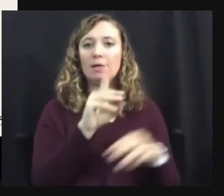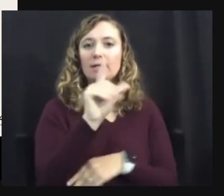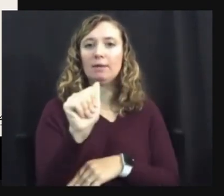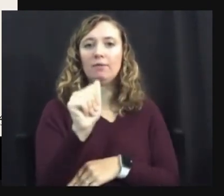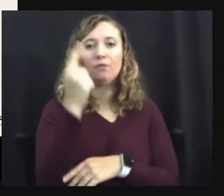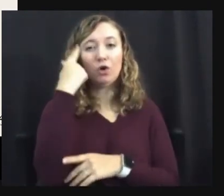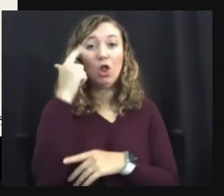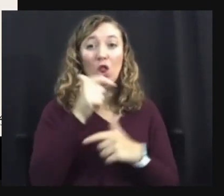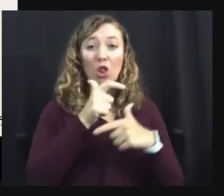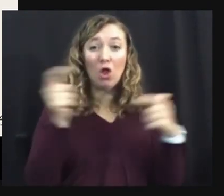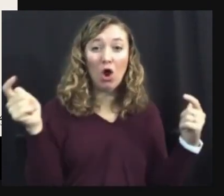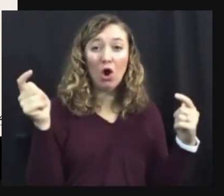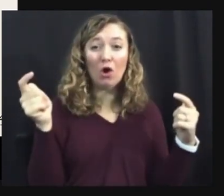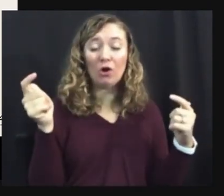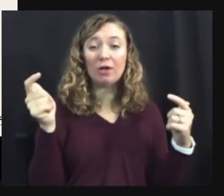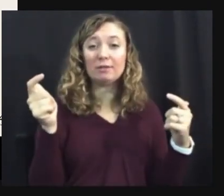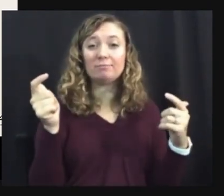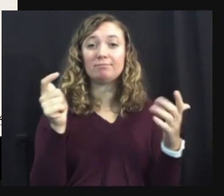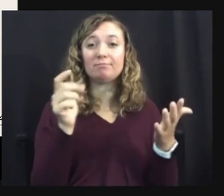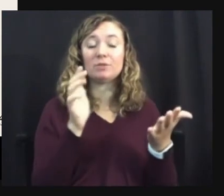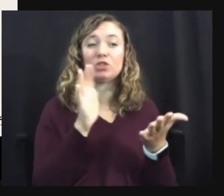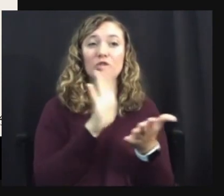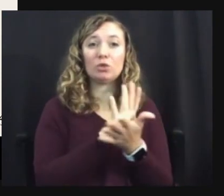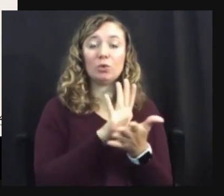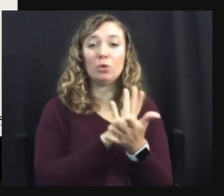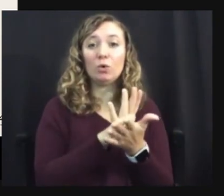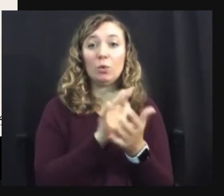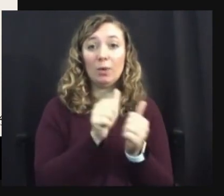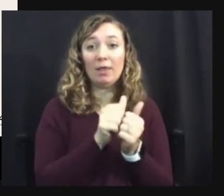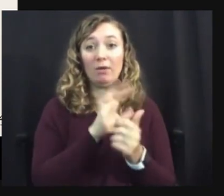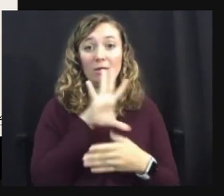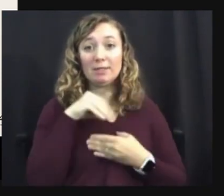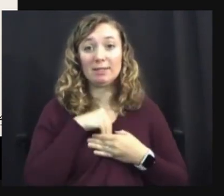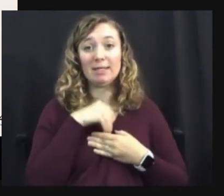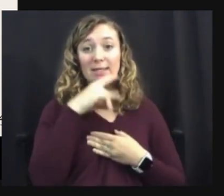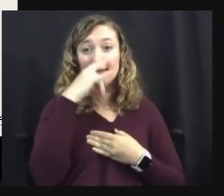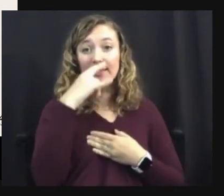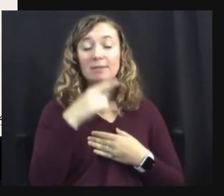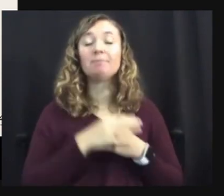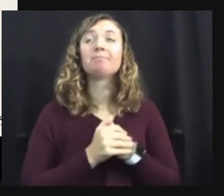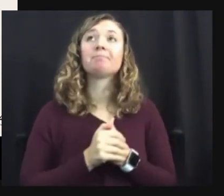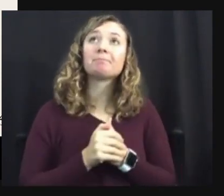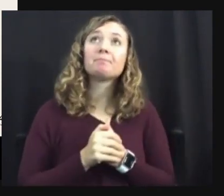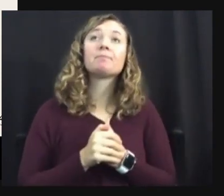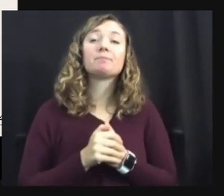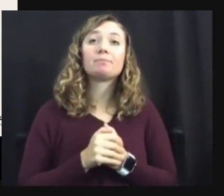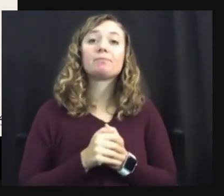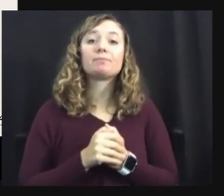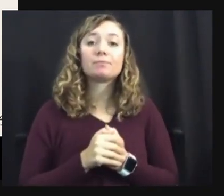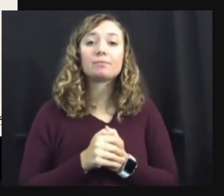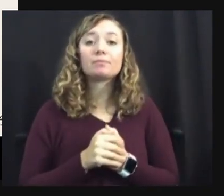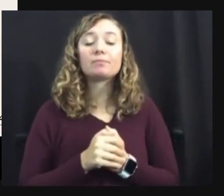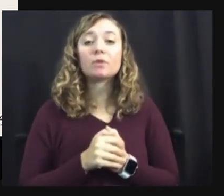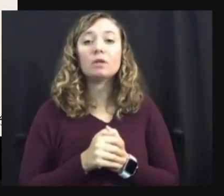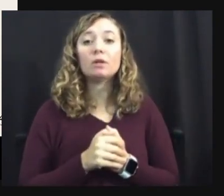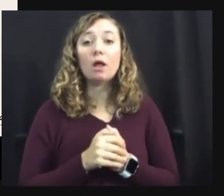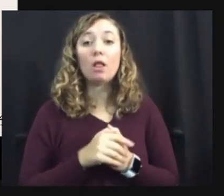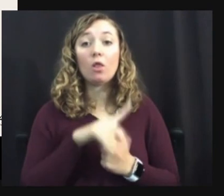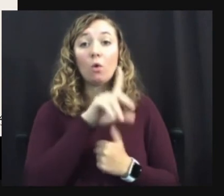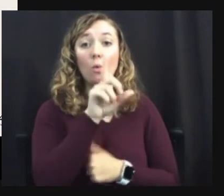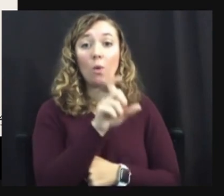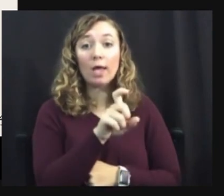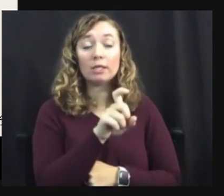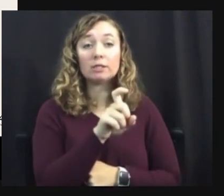scale in a K-12 school with autistic children. So the, the question